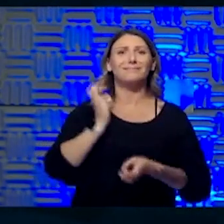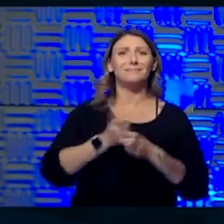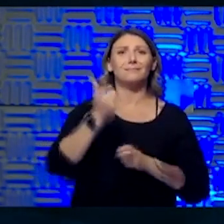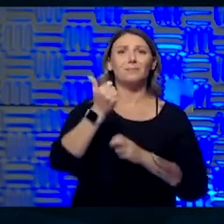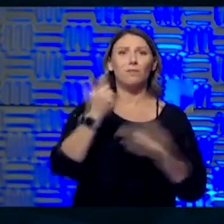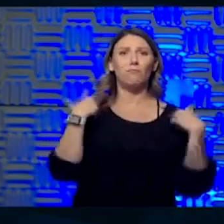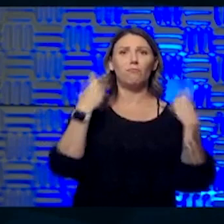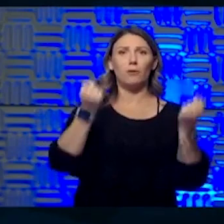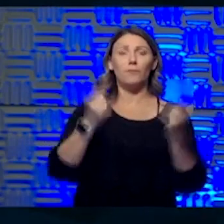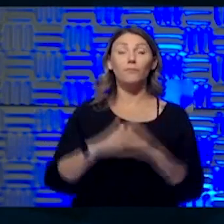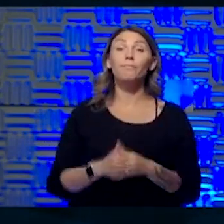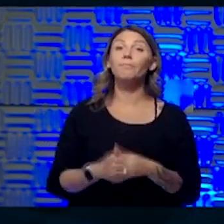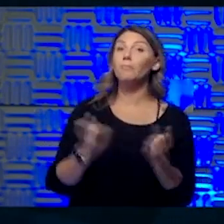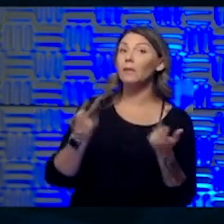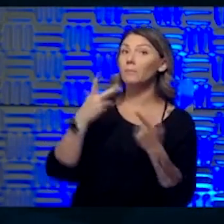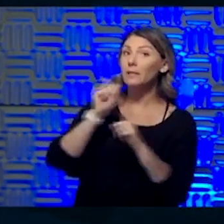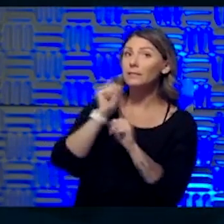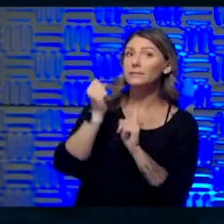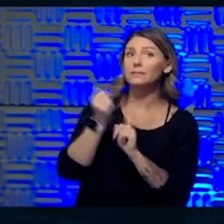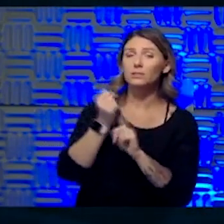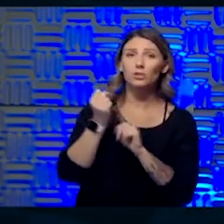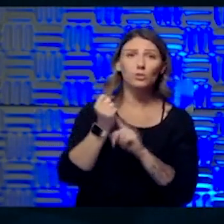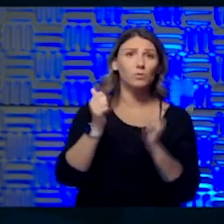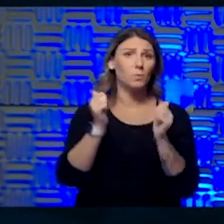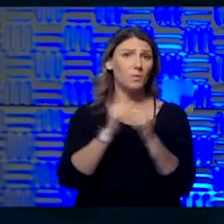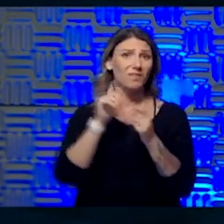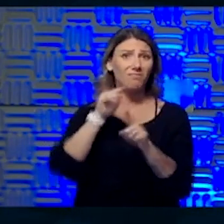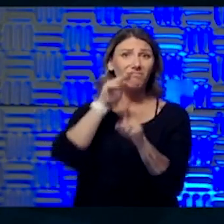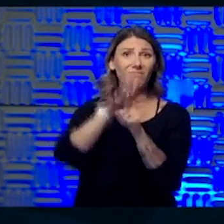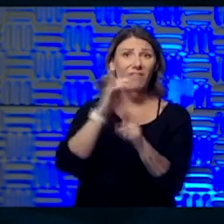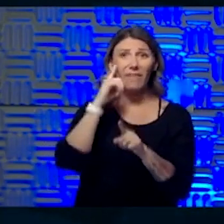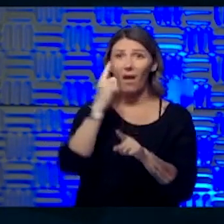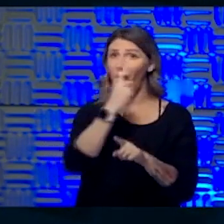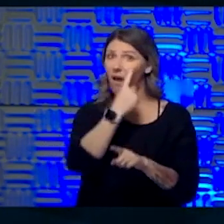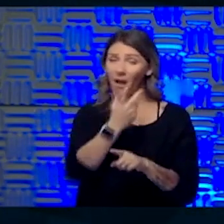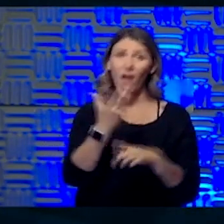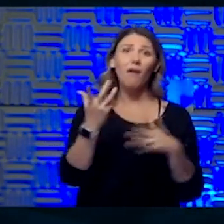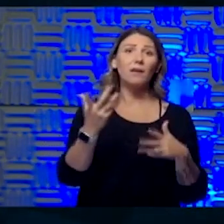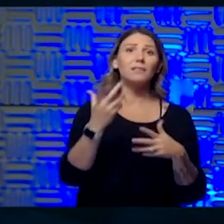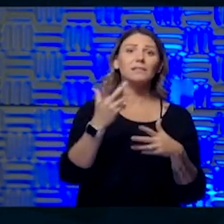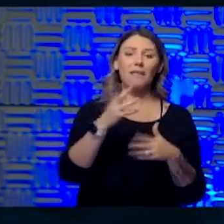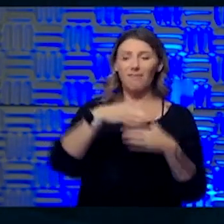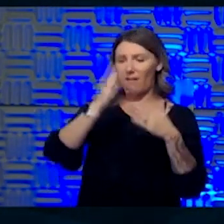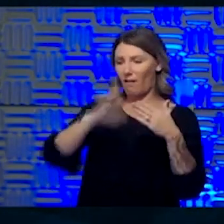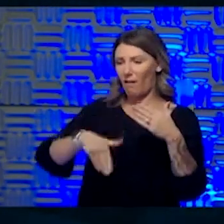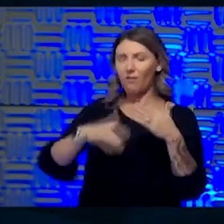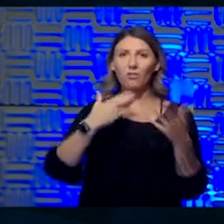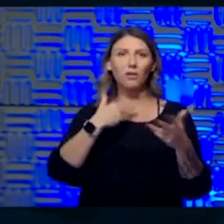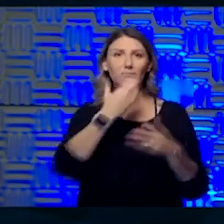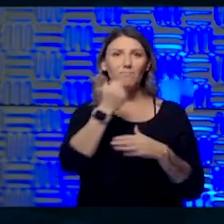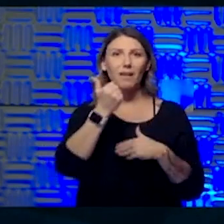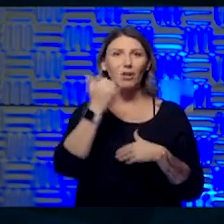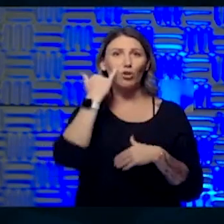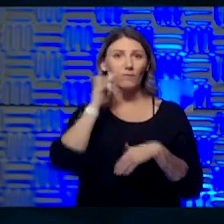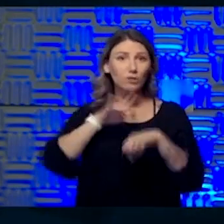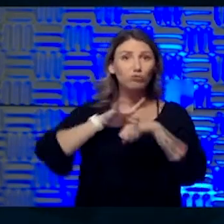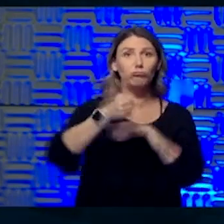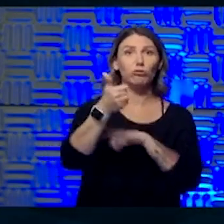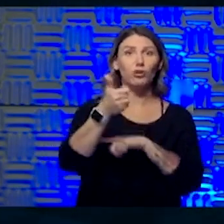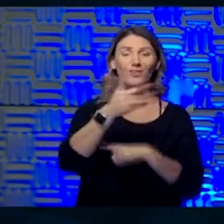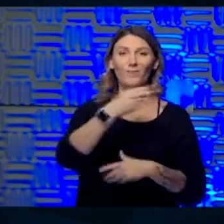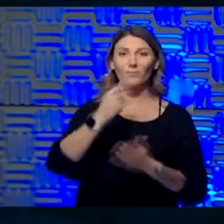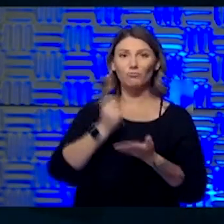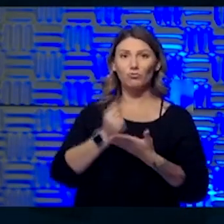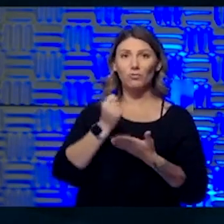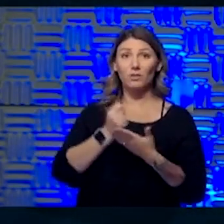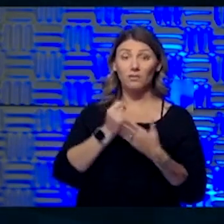in a lot of conditions that affect the eyes that the outcomes are much better. The earlier the problem is diagnosed and treated. So, you know,